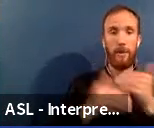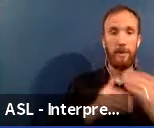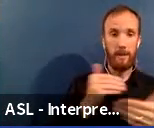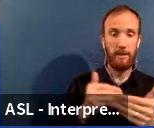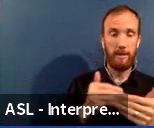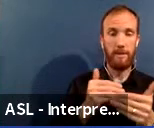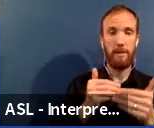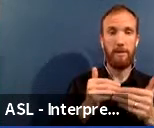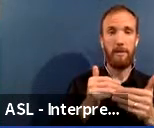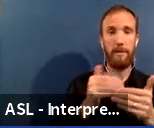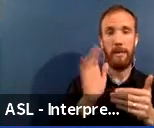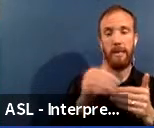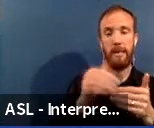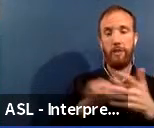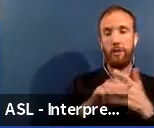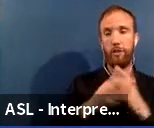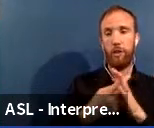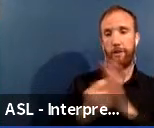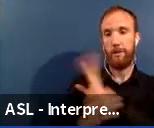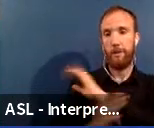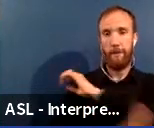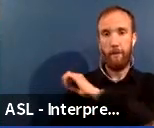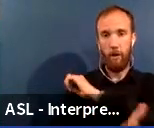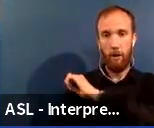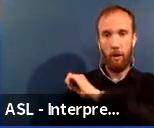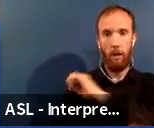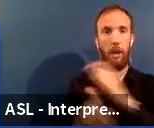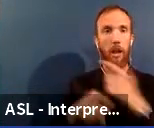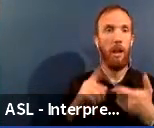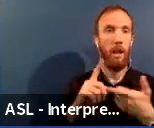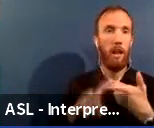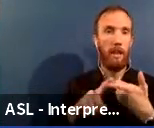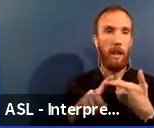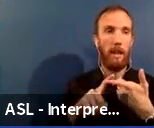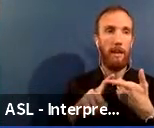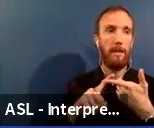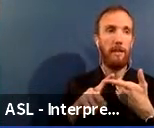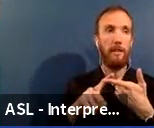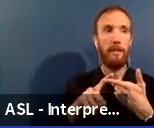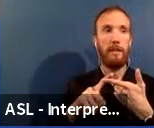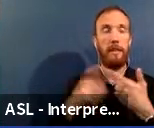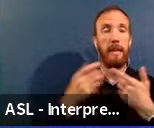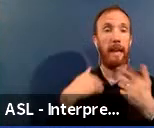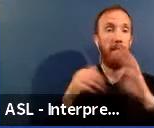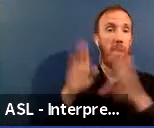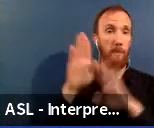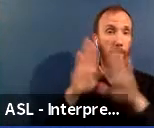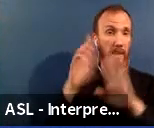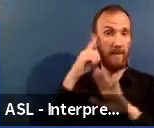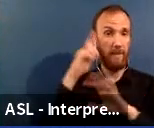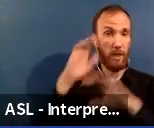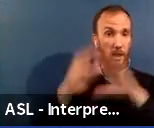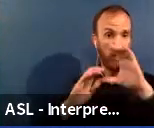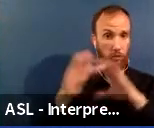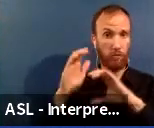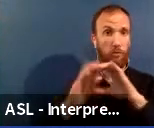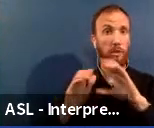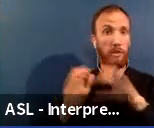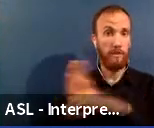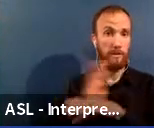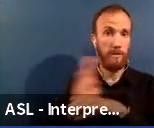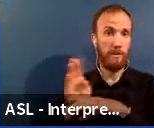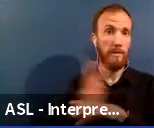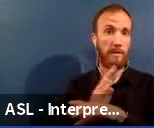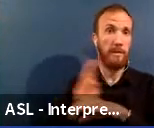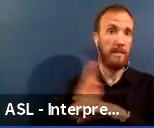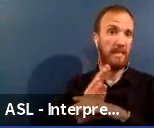those which starts in the fall. And then projects are bid out in the spring for construction to start in the spring and or summer,